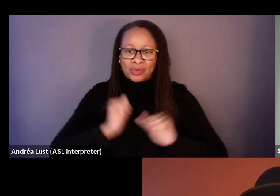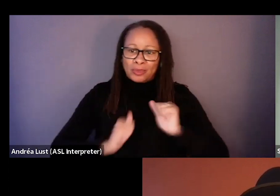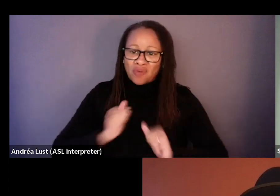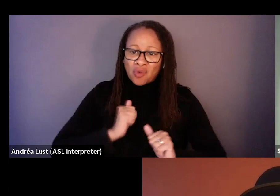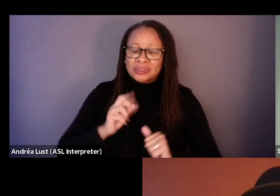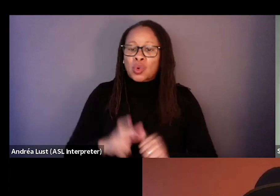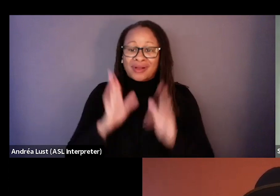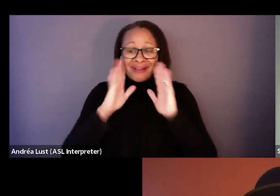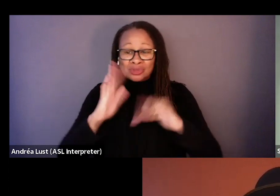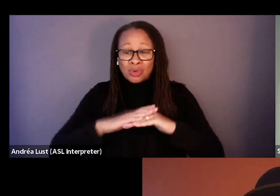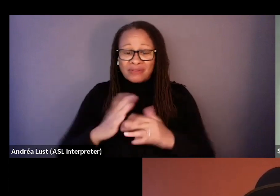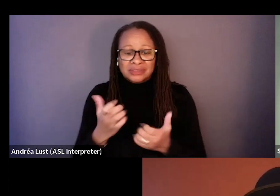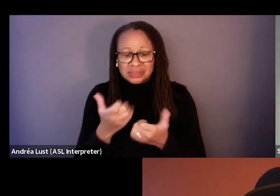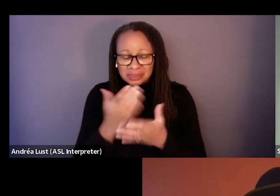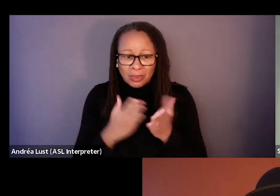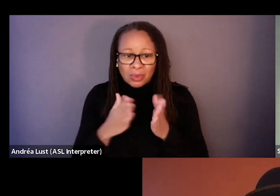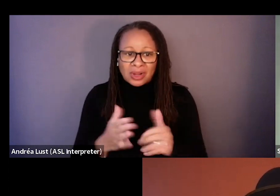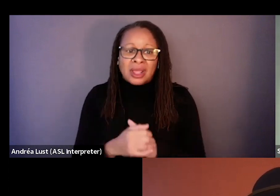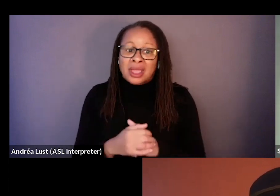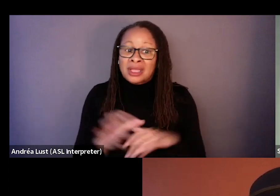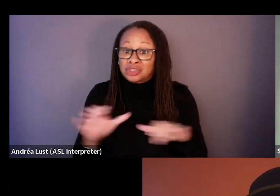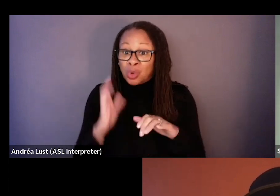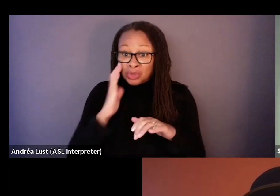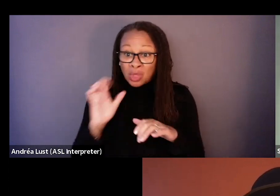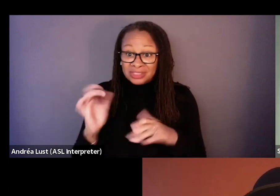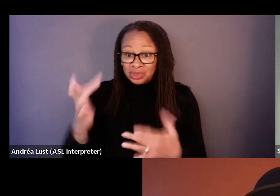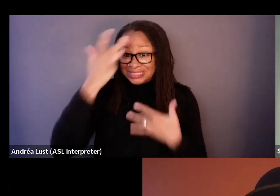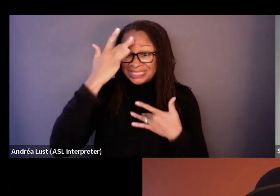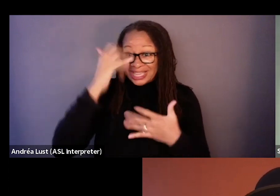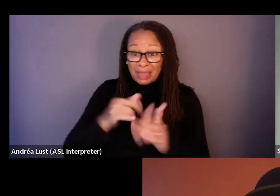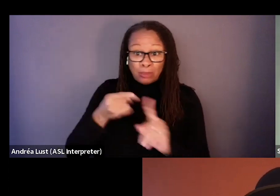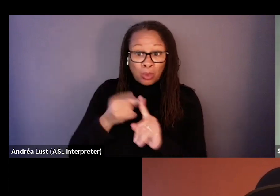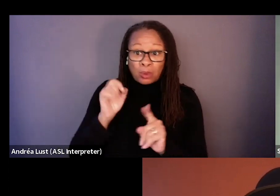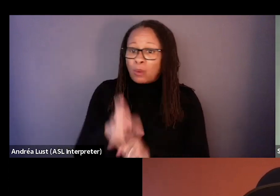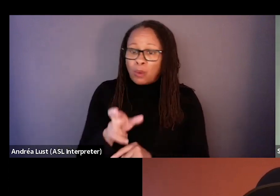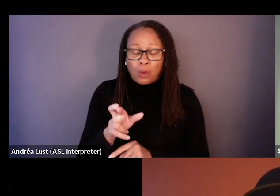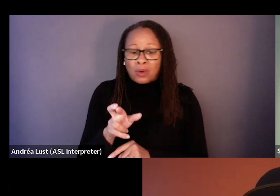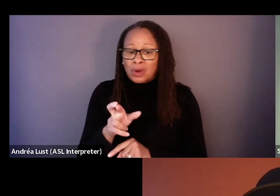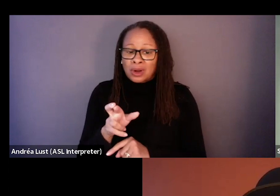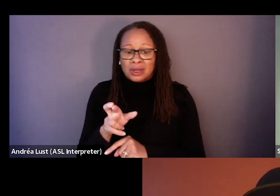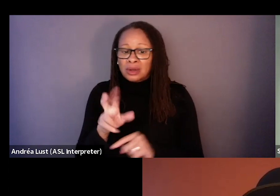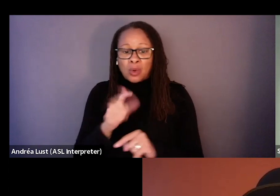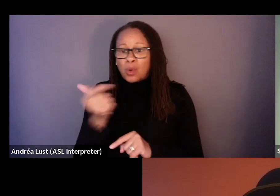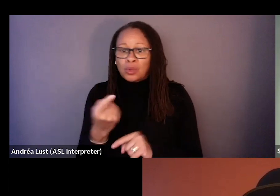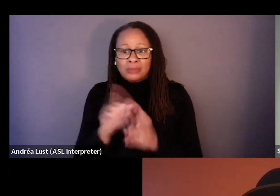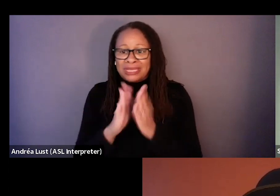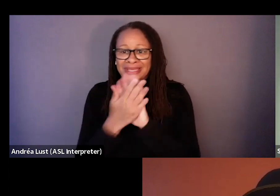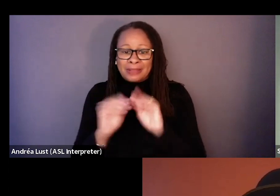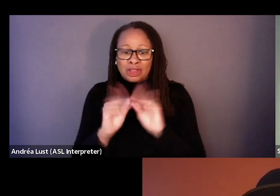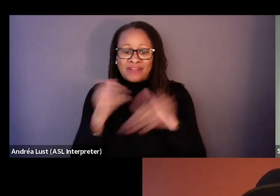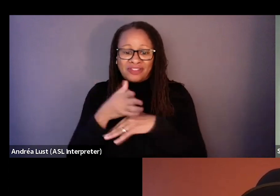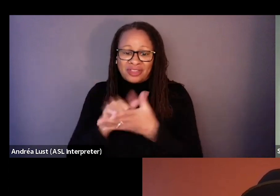to concentrate or focus in some way. Did you all know that she was ill at that point? Or was it only apparent afterwards? Uh,